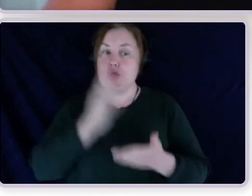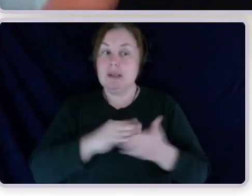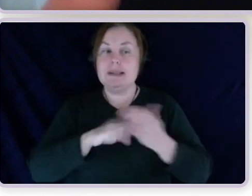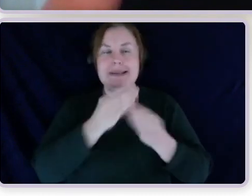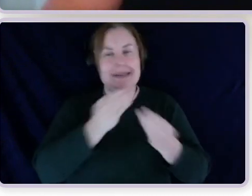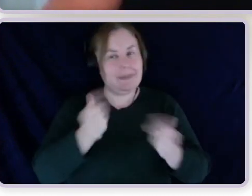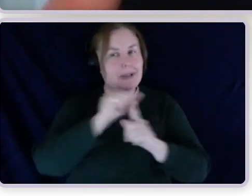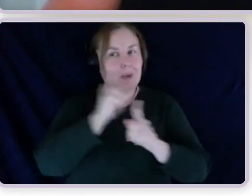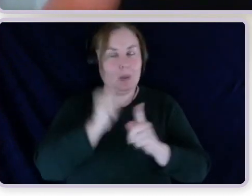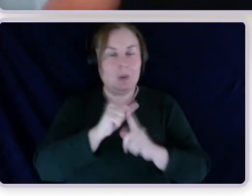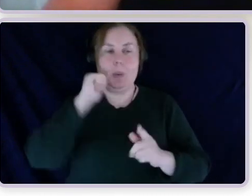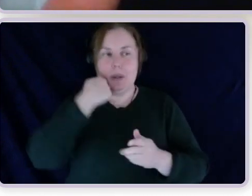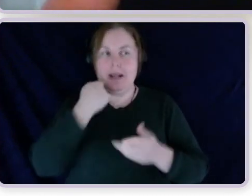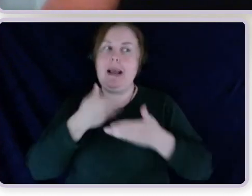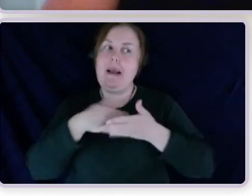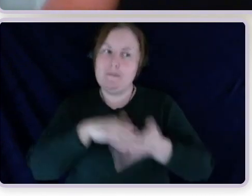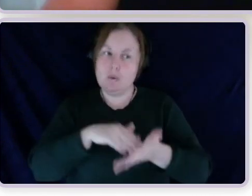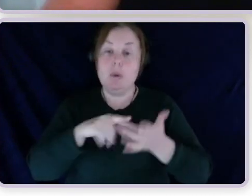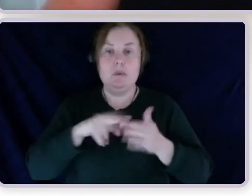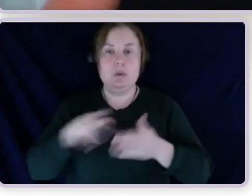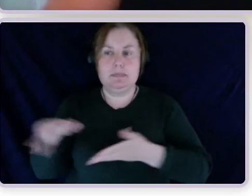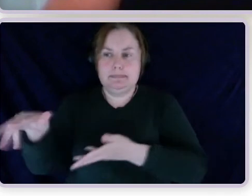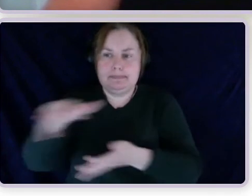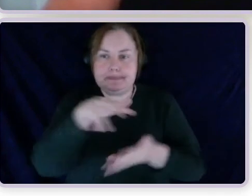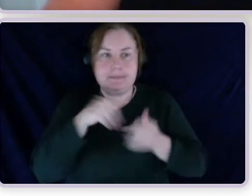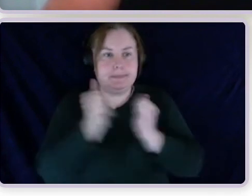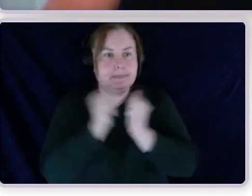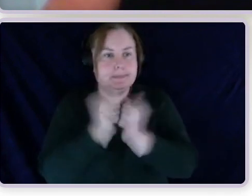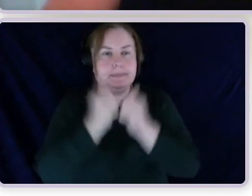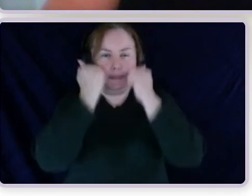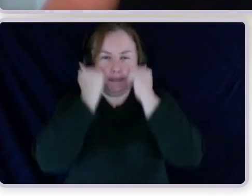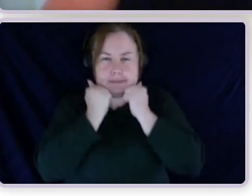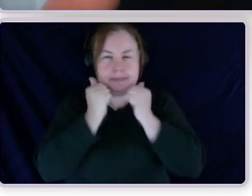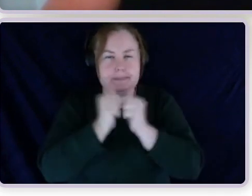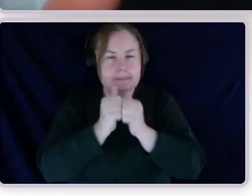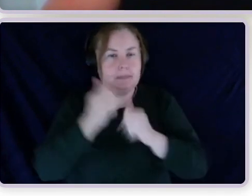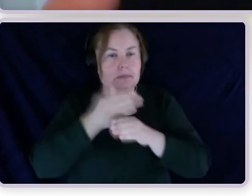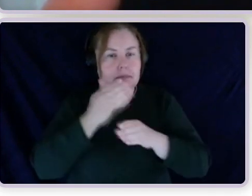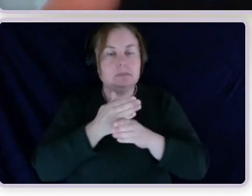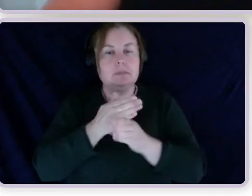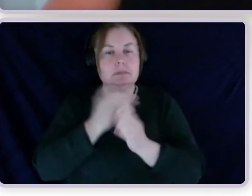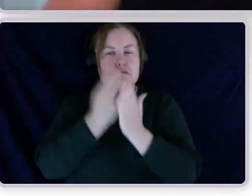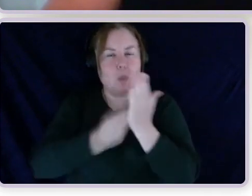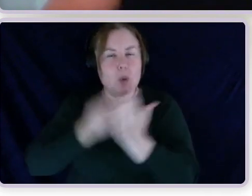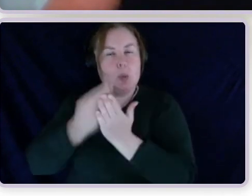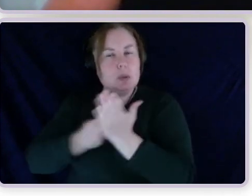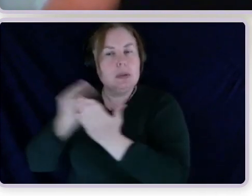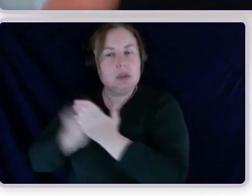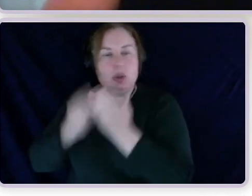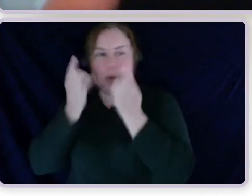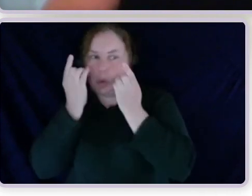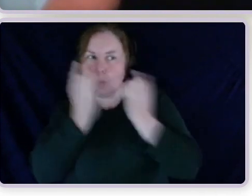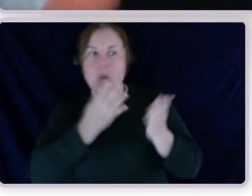can get documentation and evidence to show why it's wrong. But that's going to depend on the individual